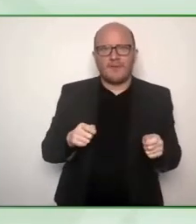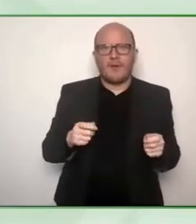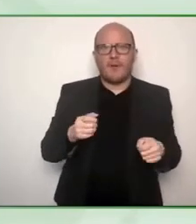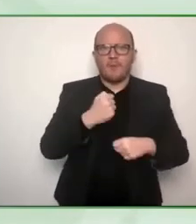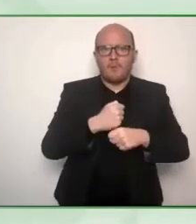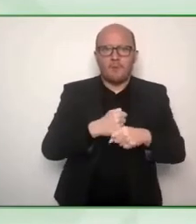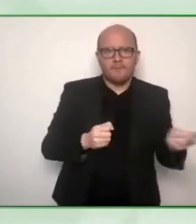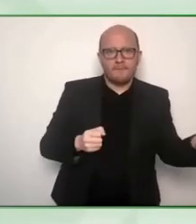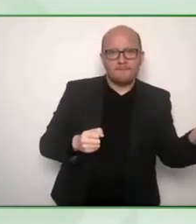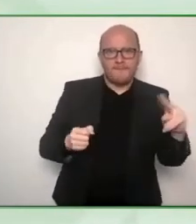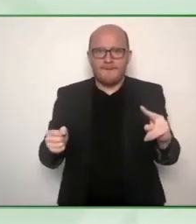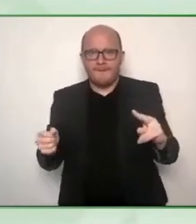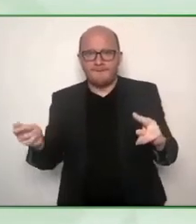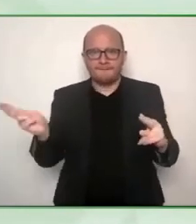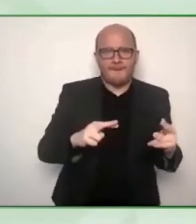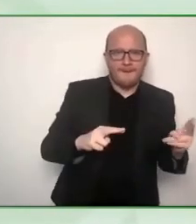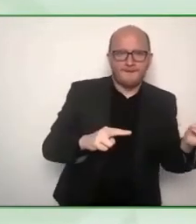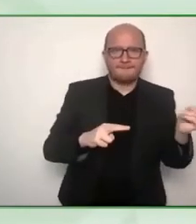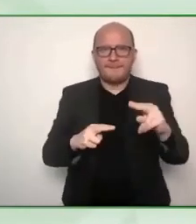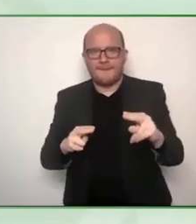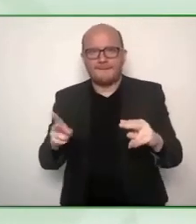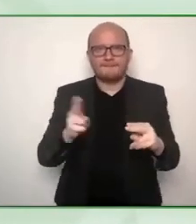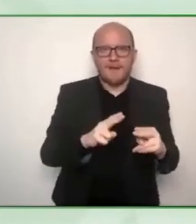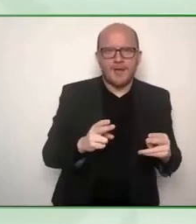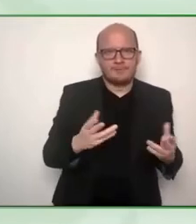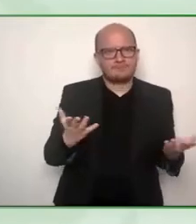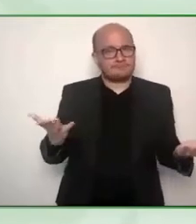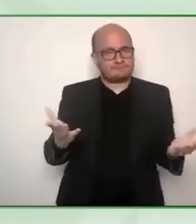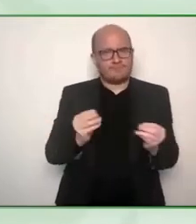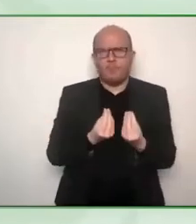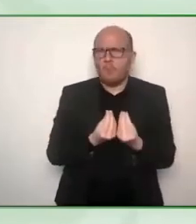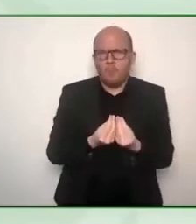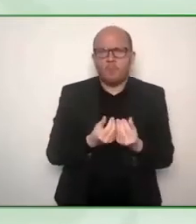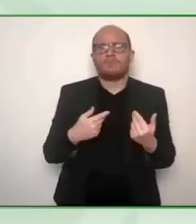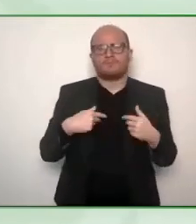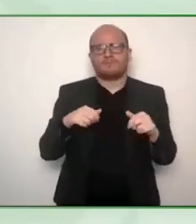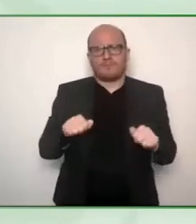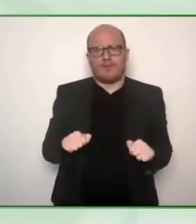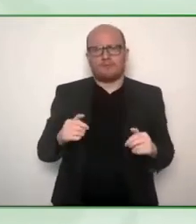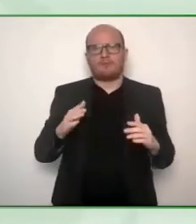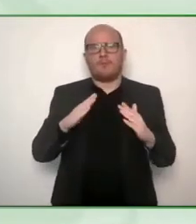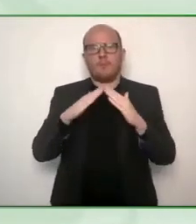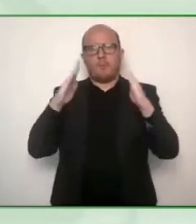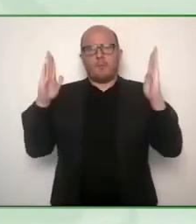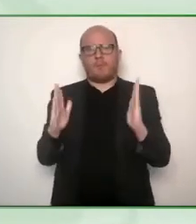and there's a big paradigm shift going on right now last but not least one thing